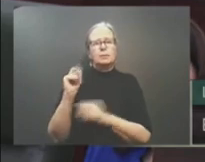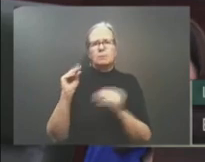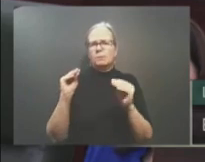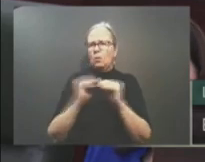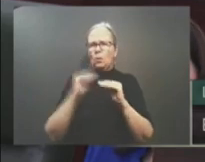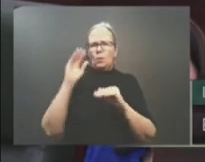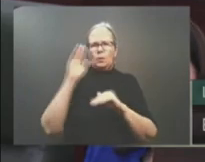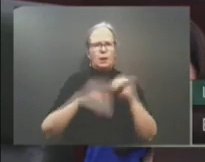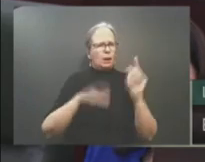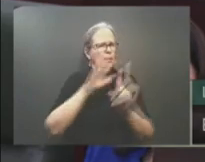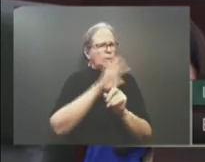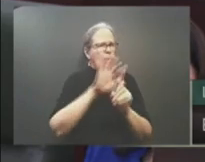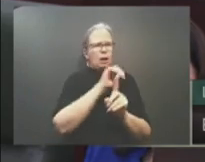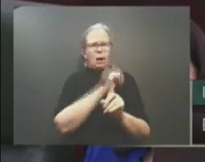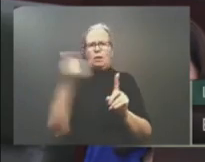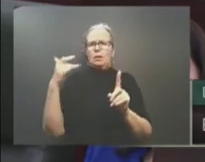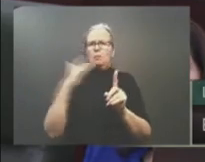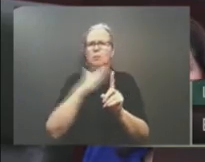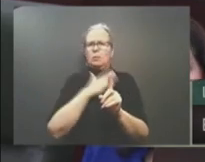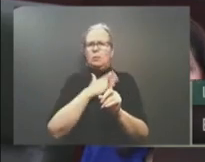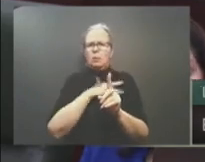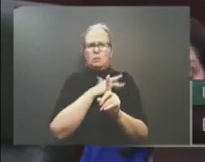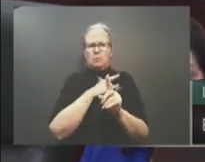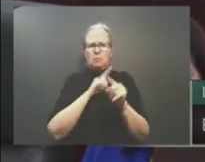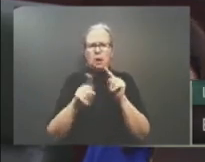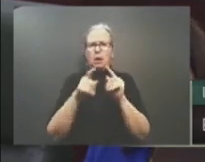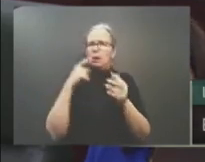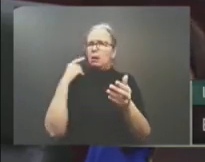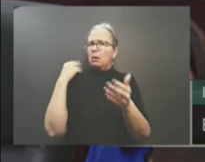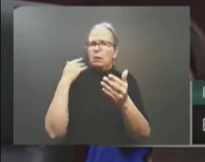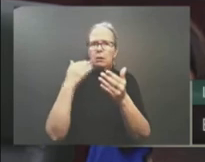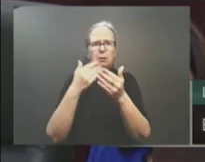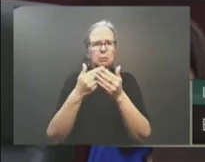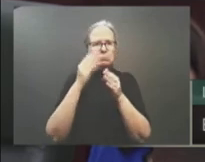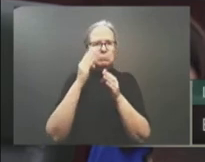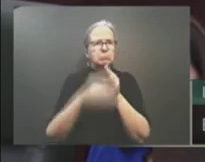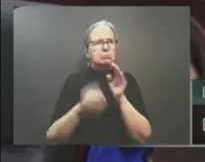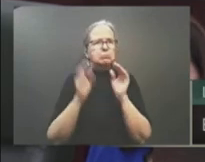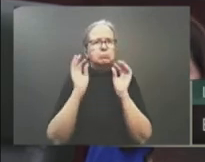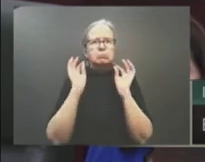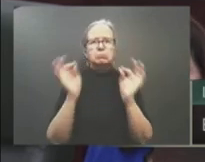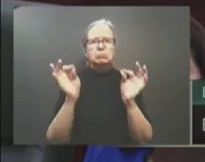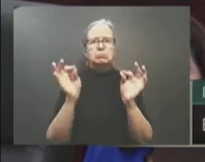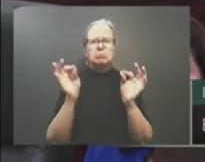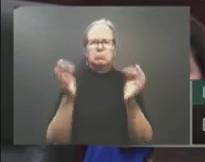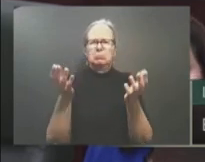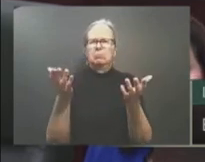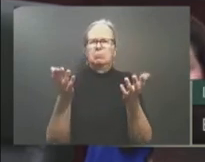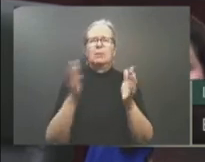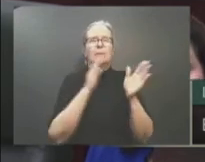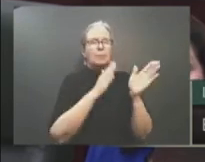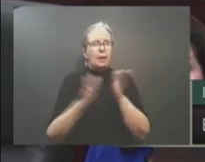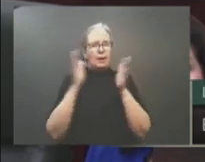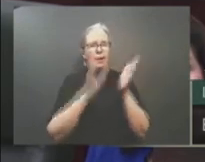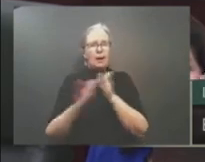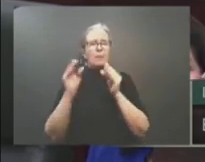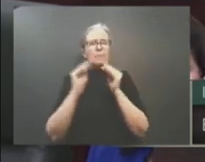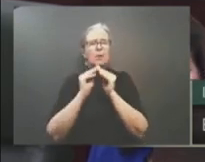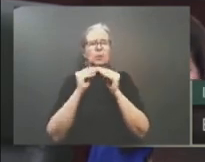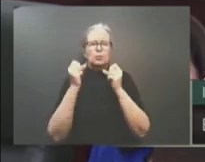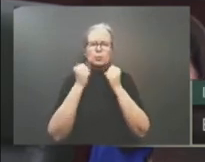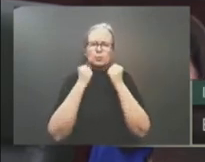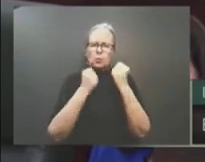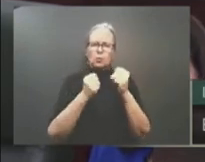plan to strengthen Alberta's economic foundation was two-fold. First, to bring discipline to Alberta's spending. We could no longer